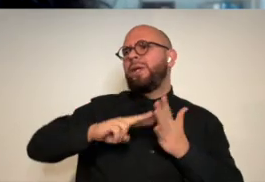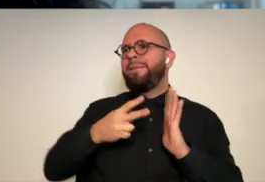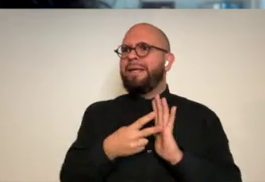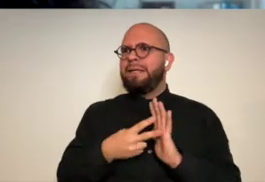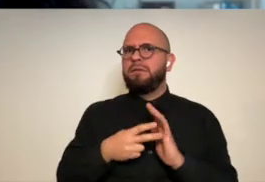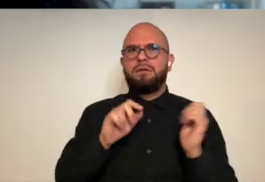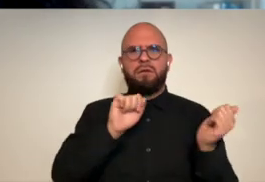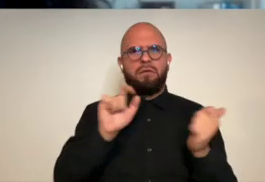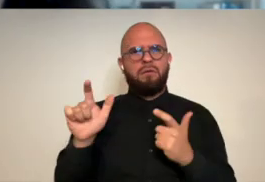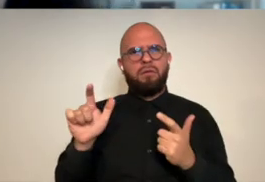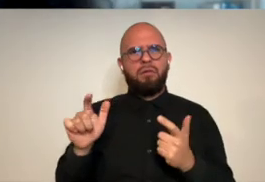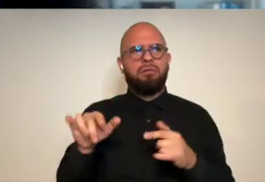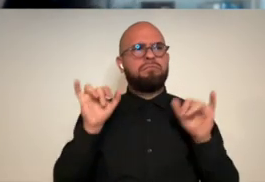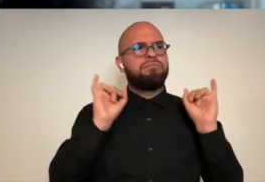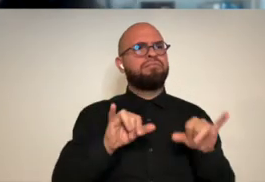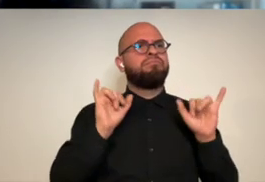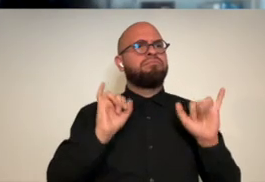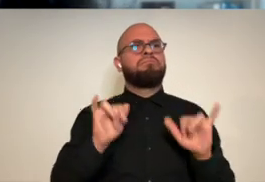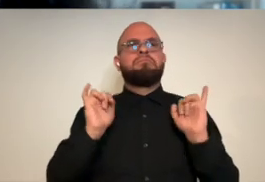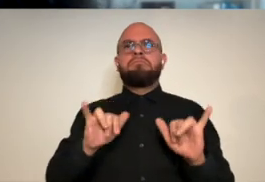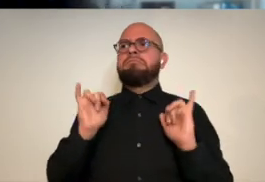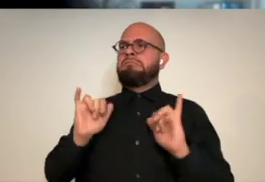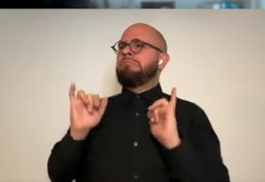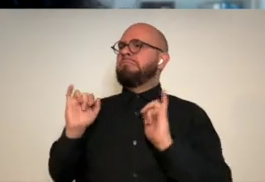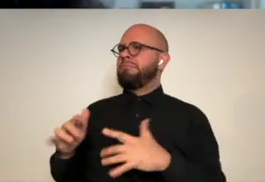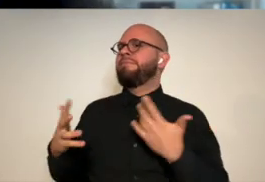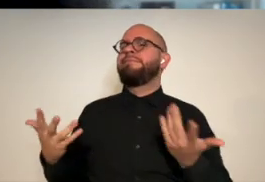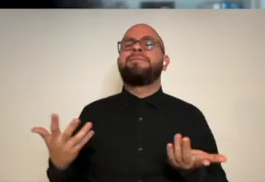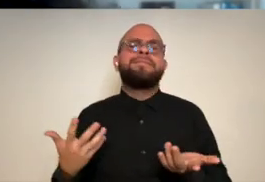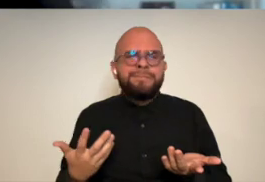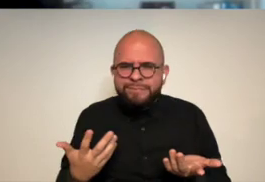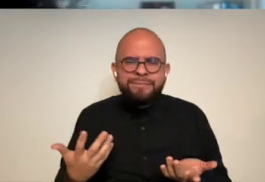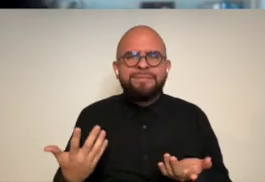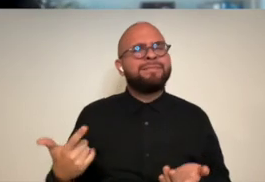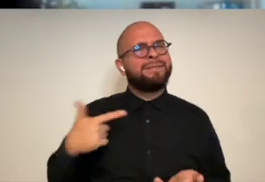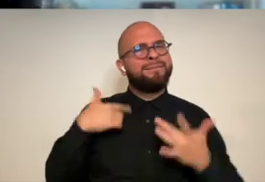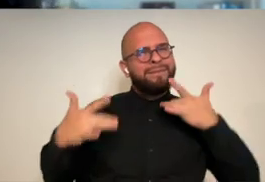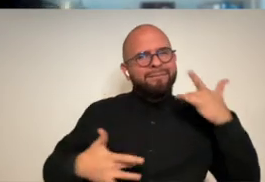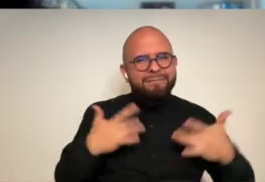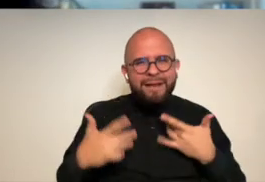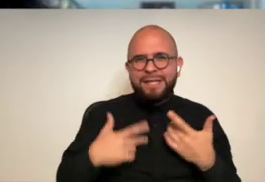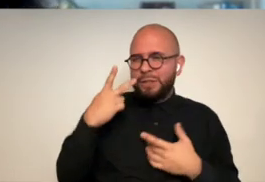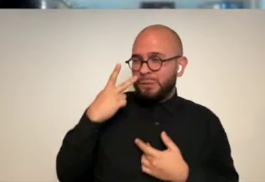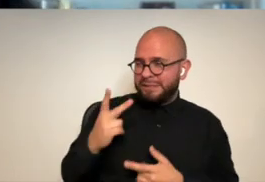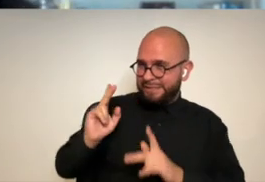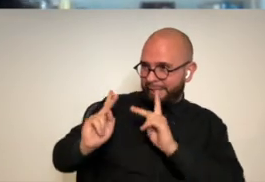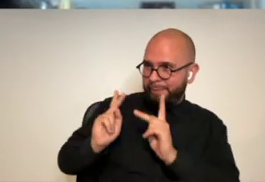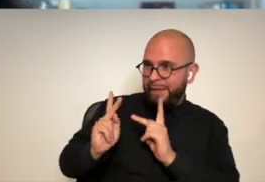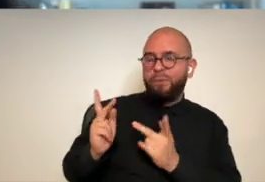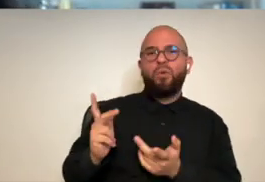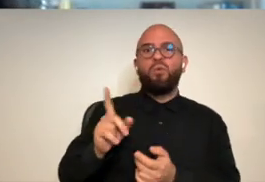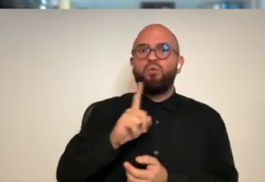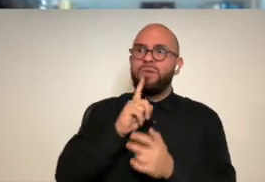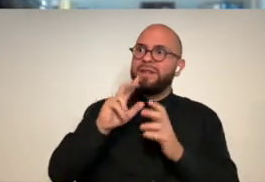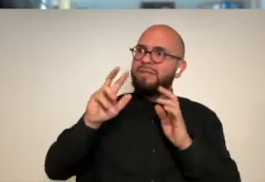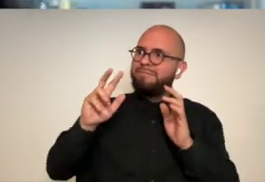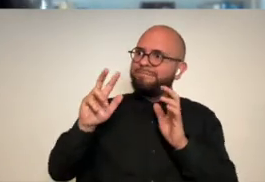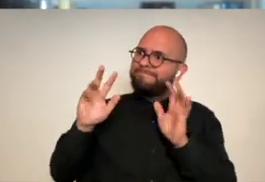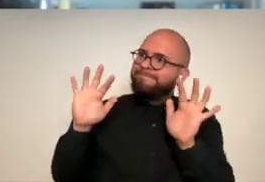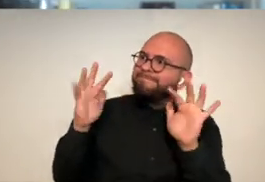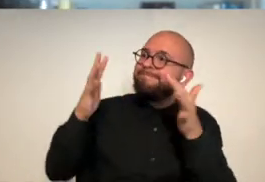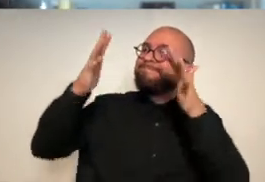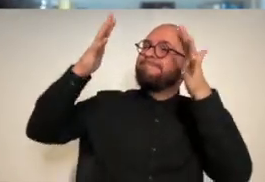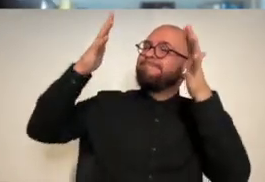is a standardized idea of beauty but i'm really excited to see the people who are encouraging and